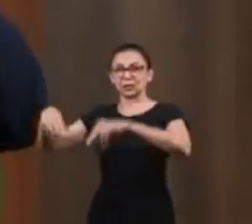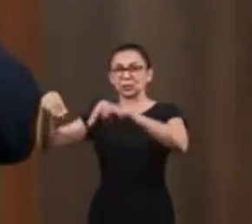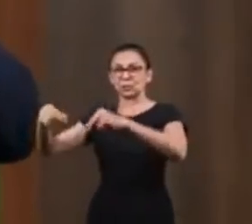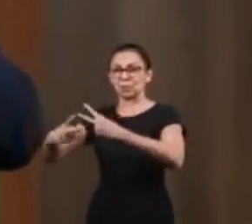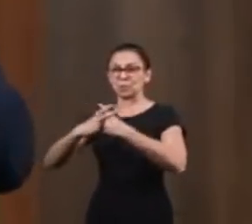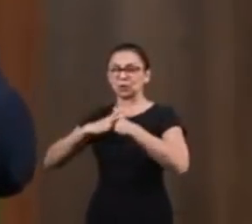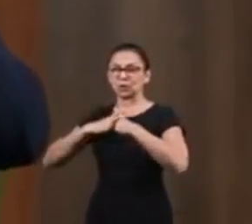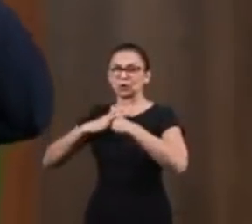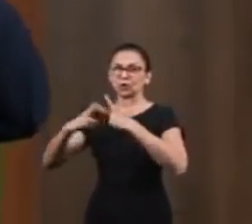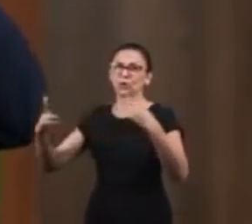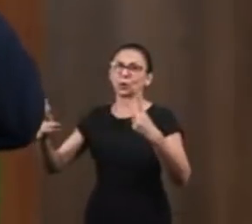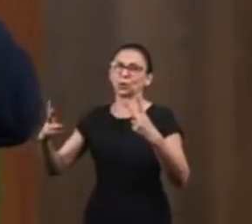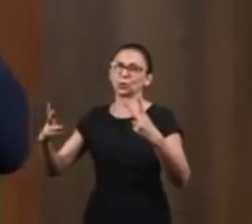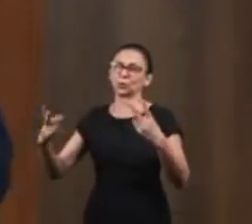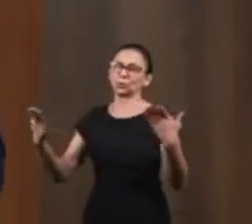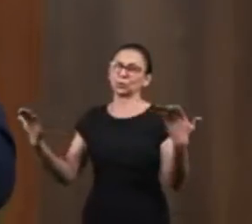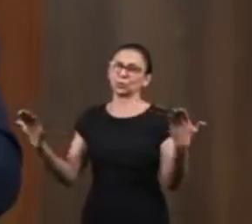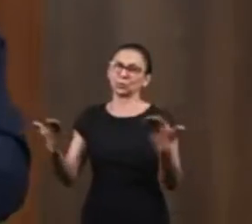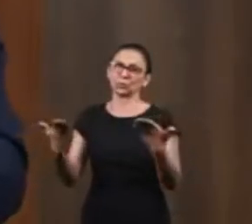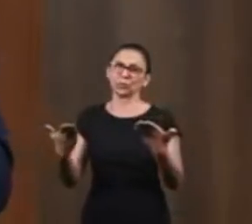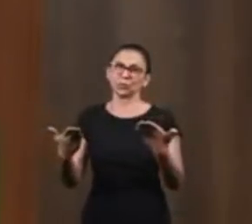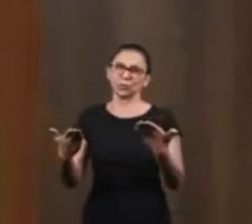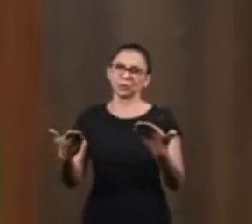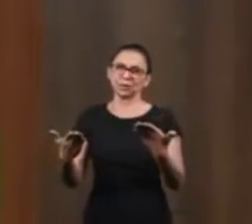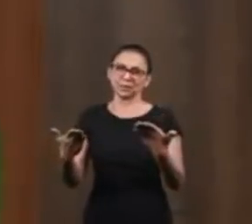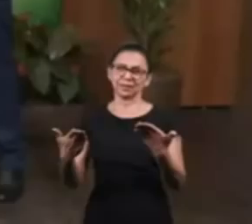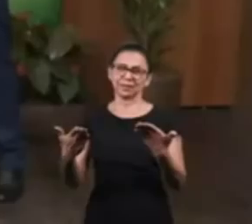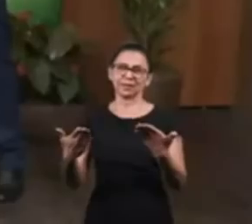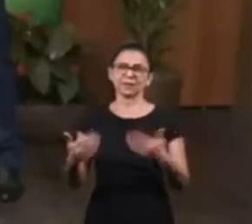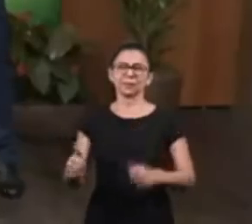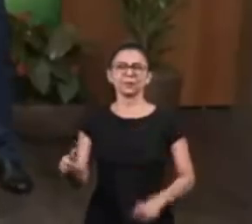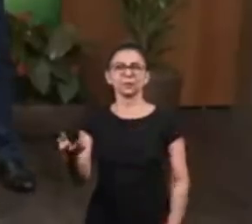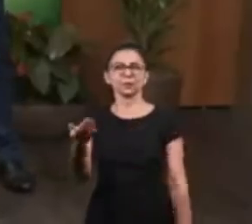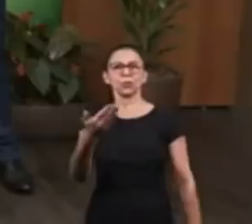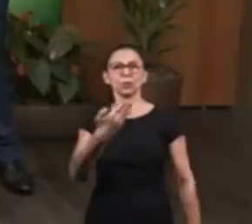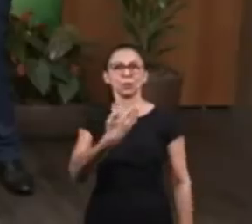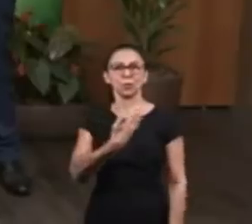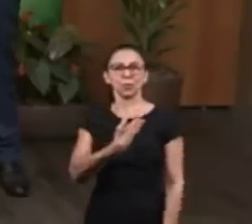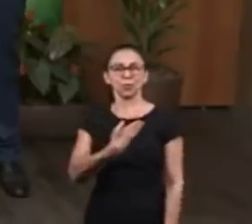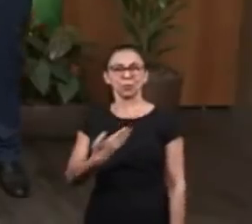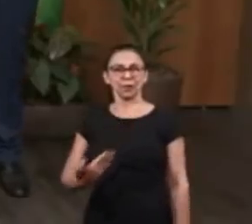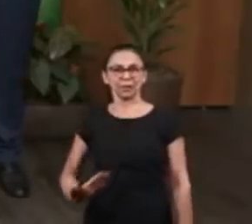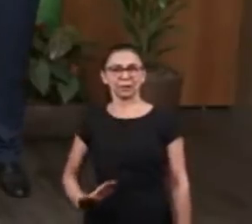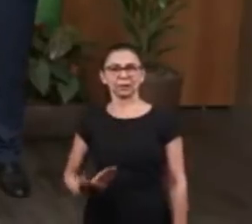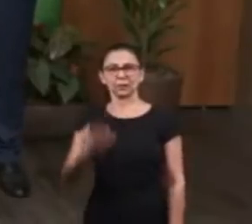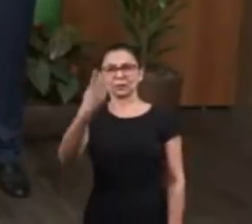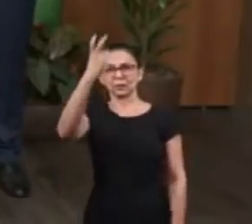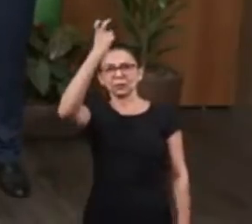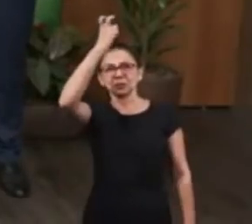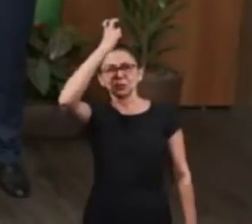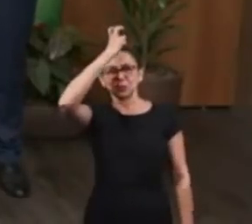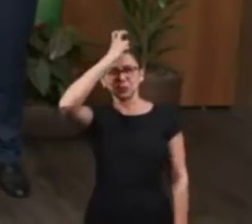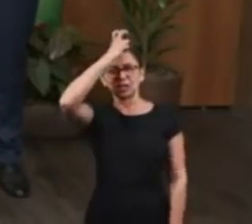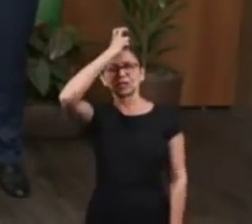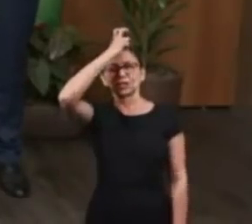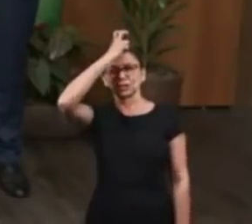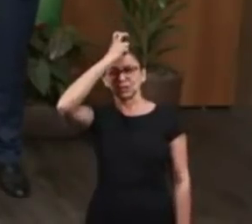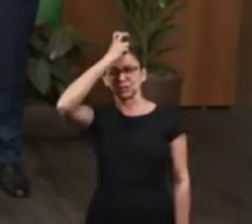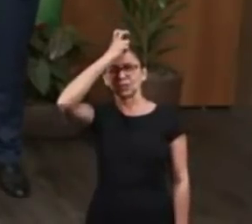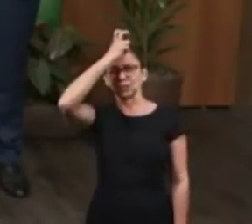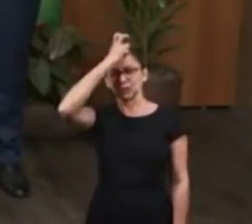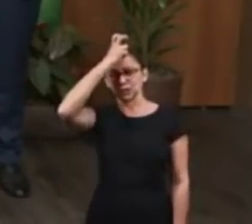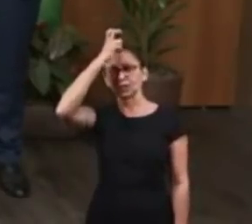the governor of Egypt. After that, in other words, after Joseph